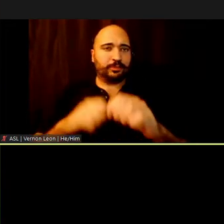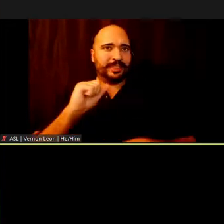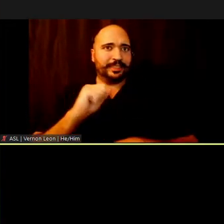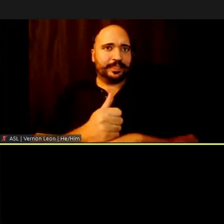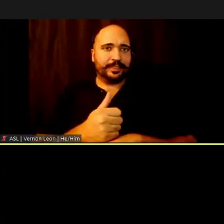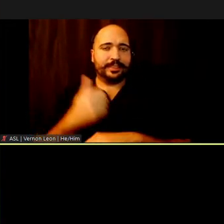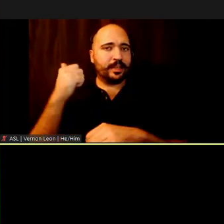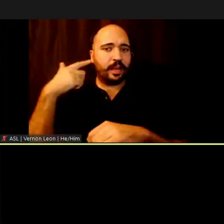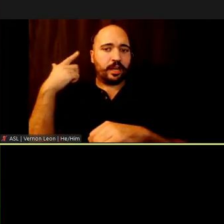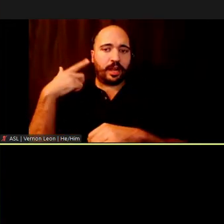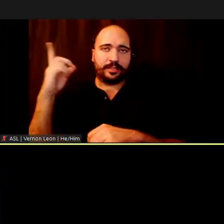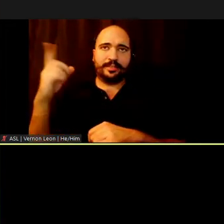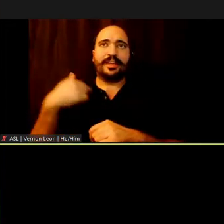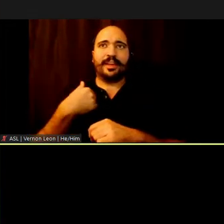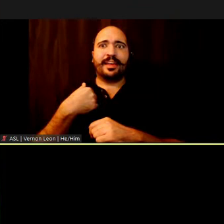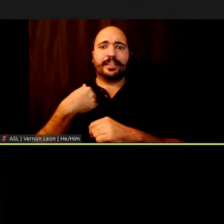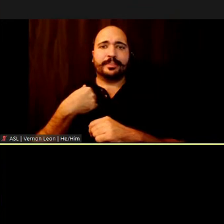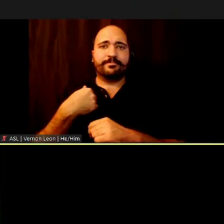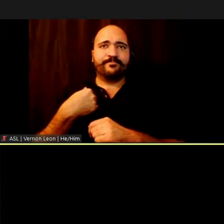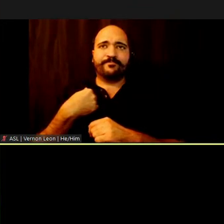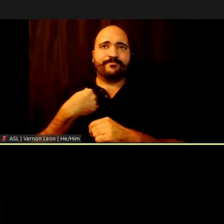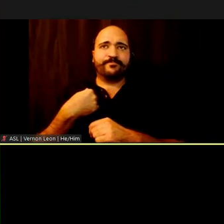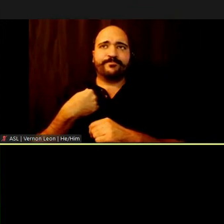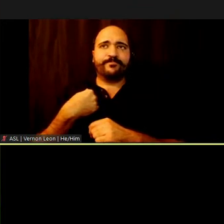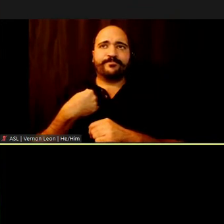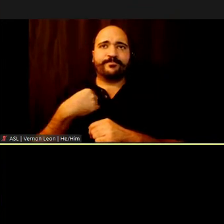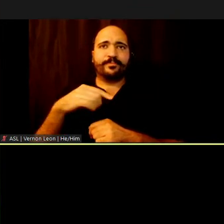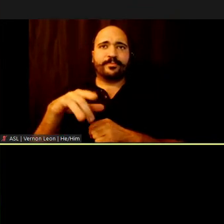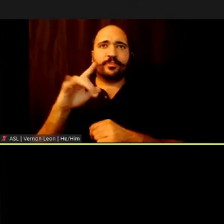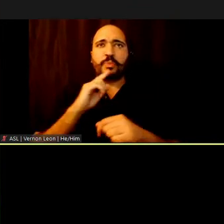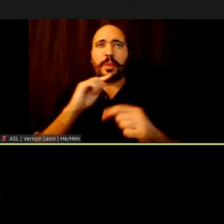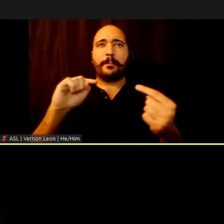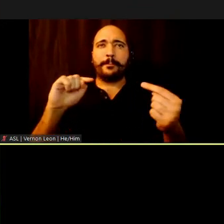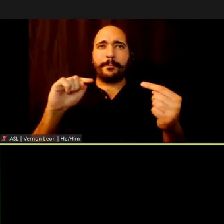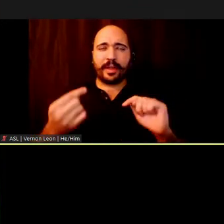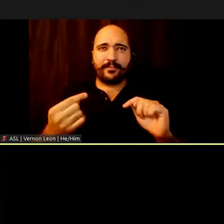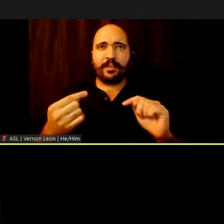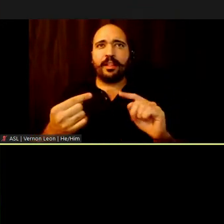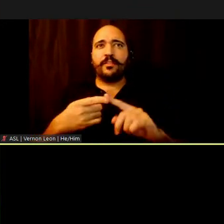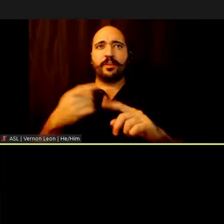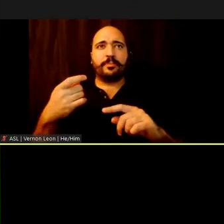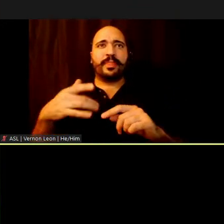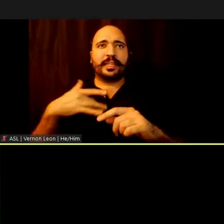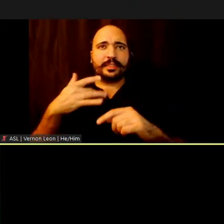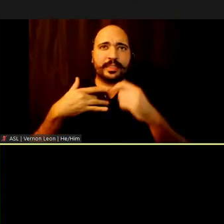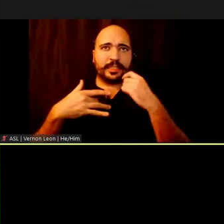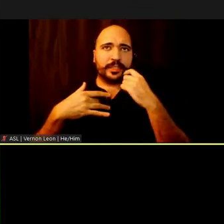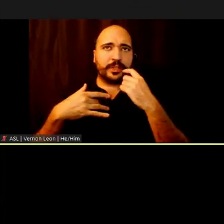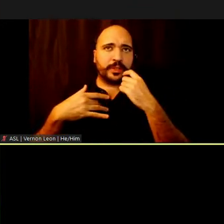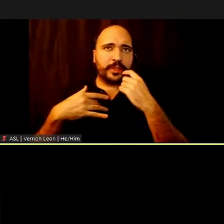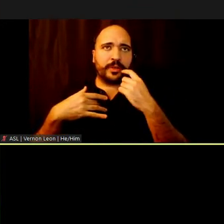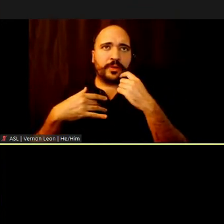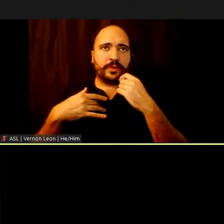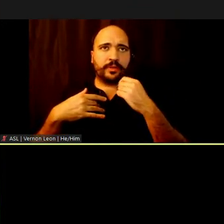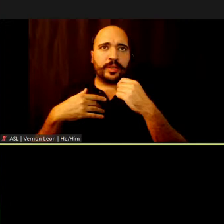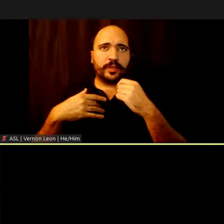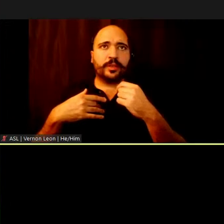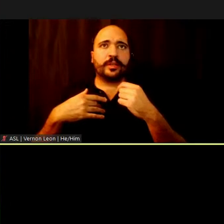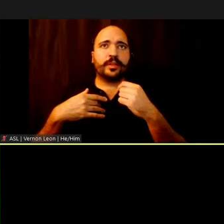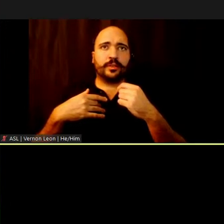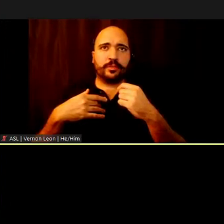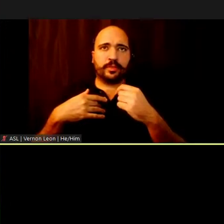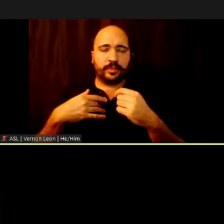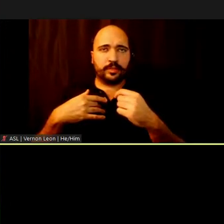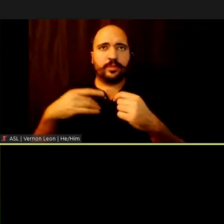and I found it really painful from the sense of changing my vehicle or